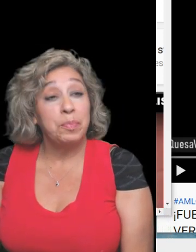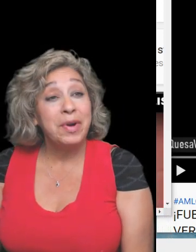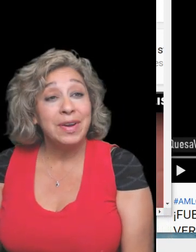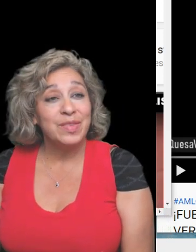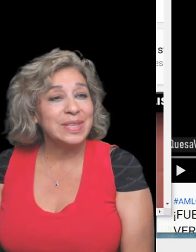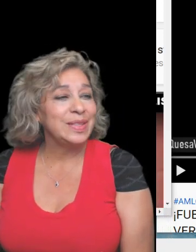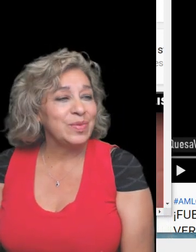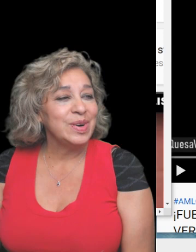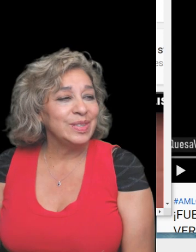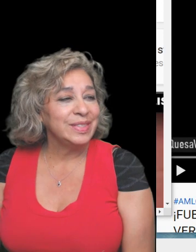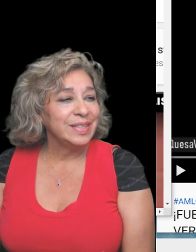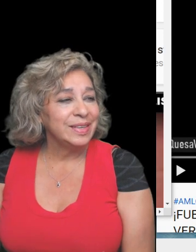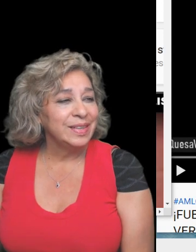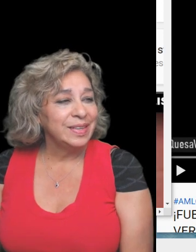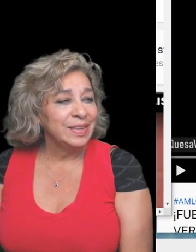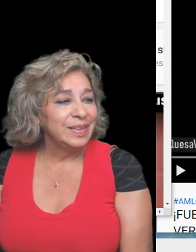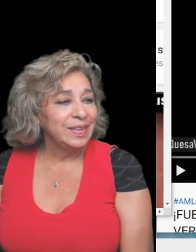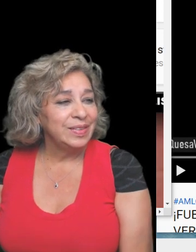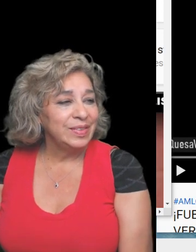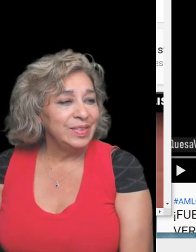apparently the rest of the world